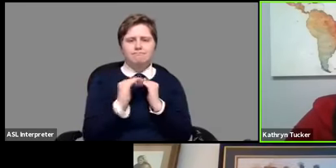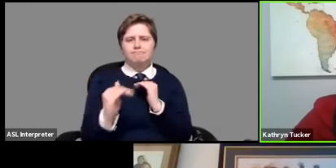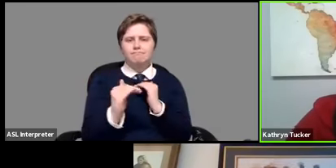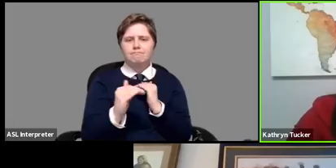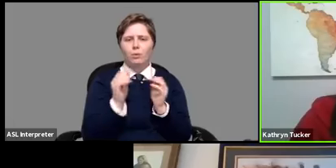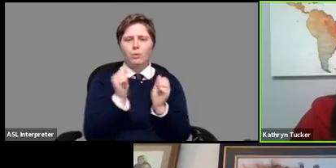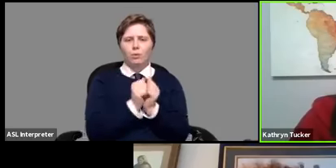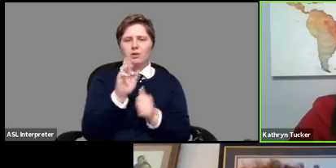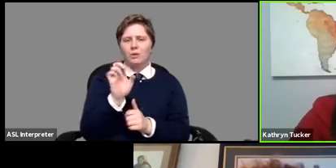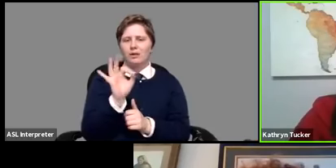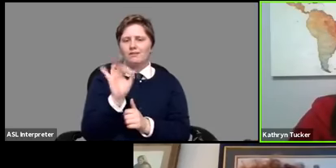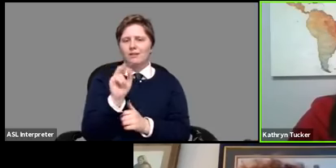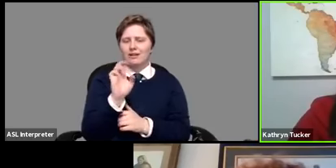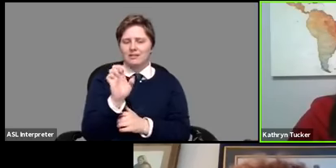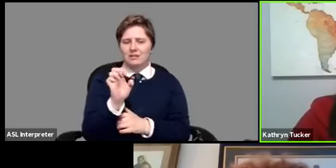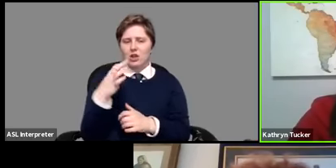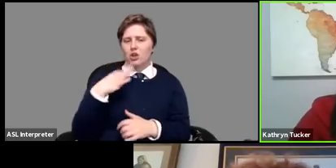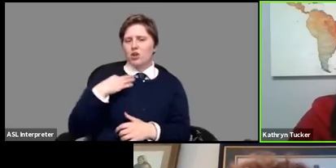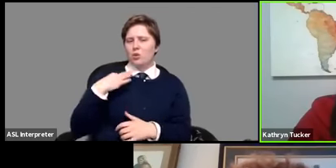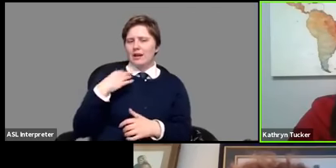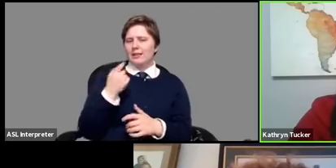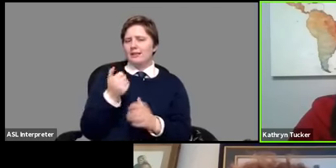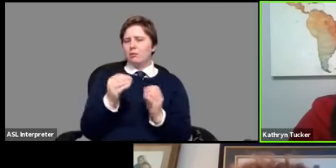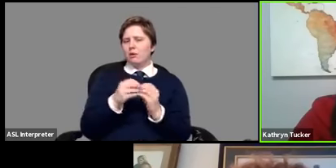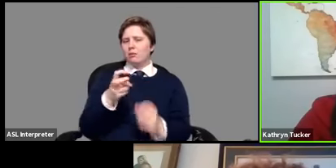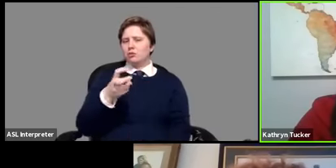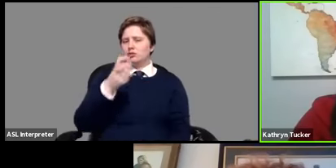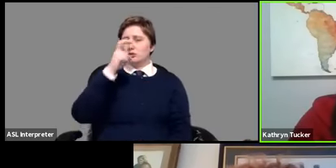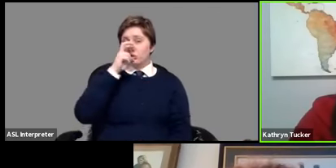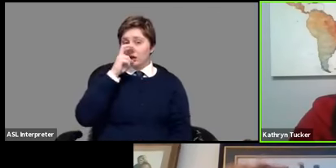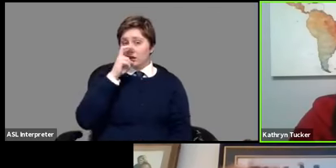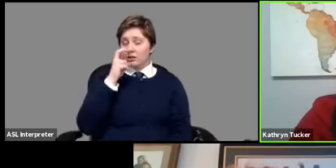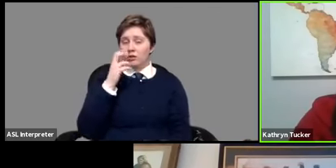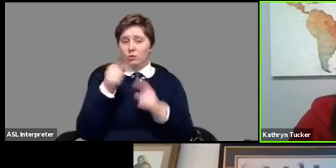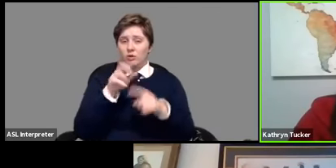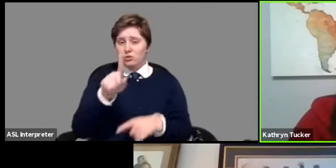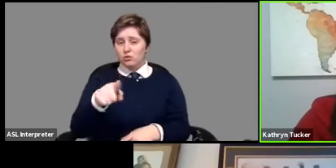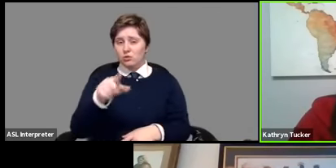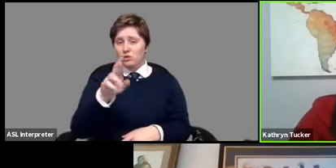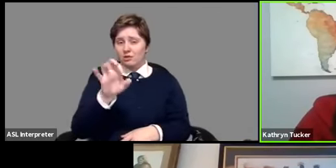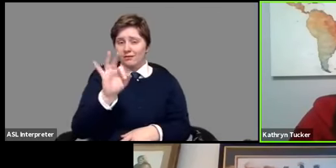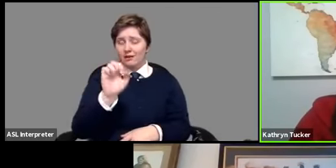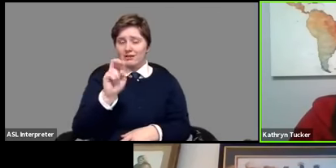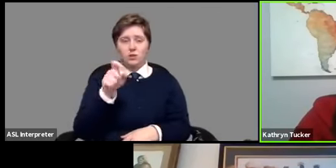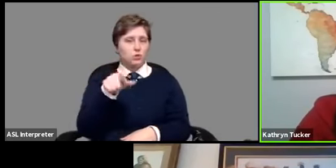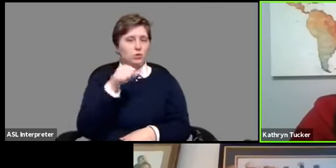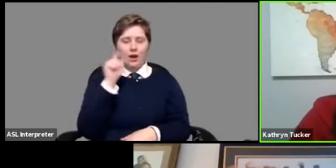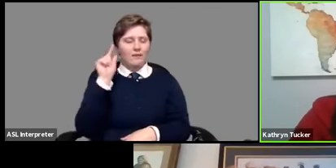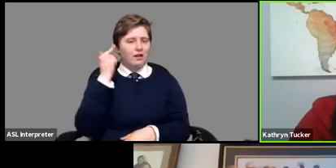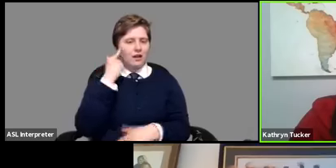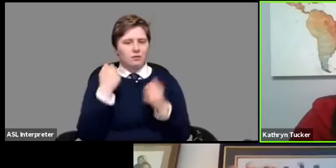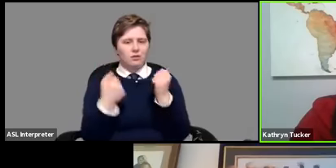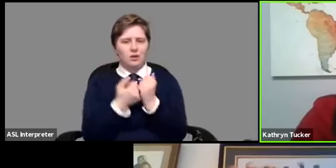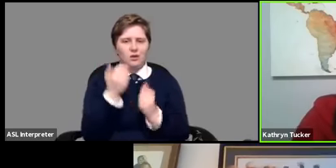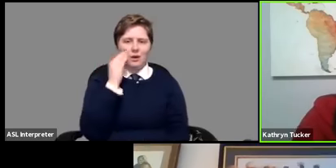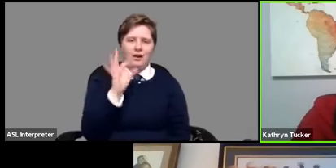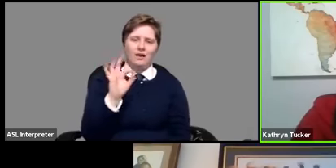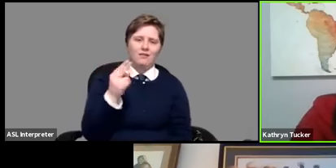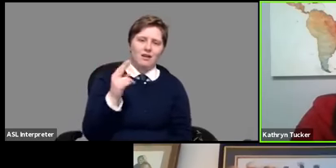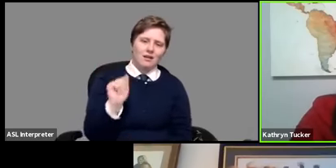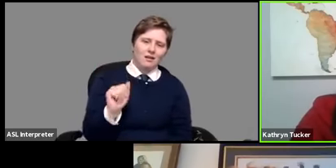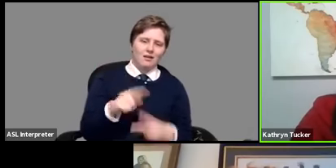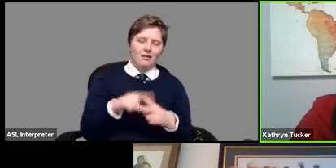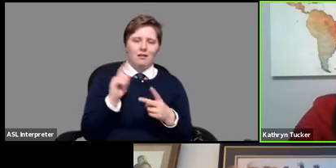refinancing the credit guidelines are a little stricter because you when you refinance you don't have government-backed loans like fha um